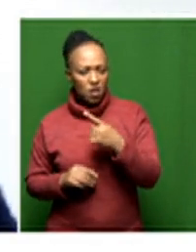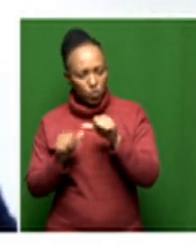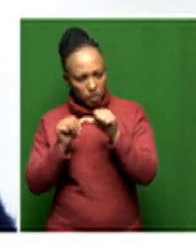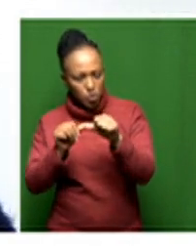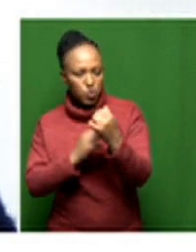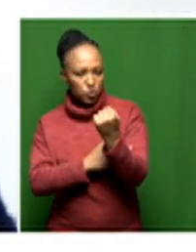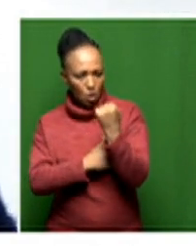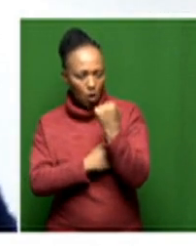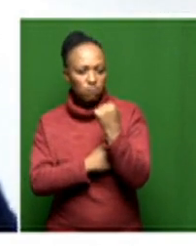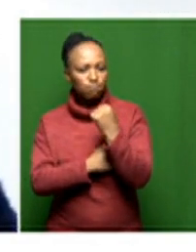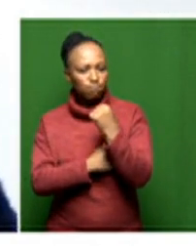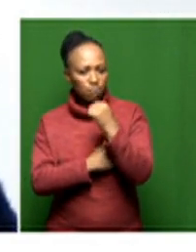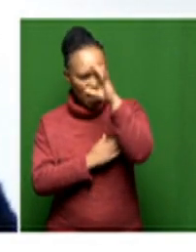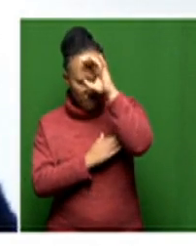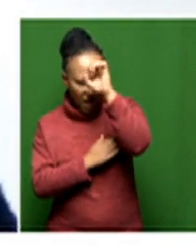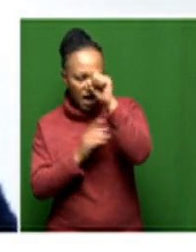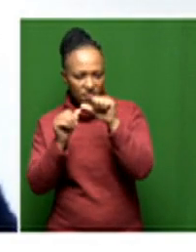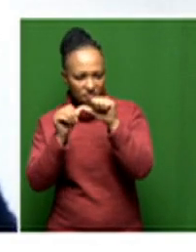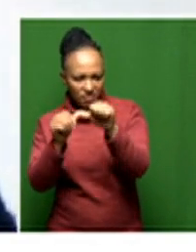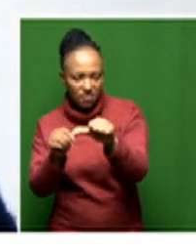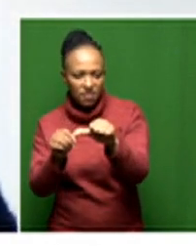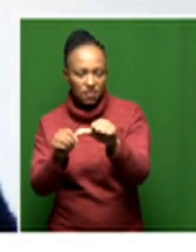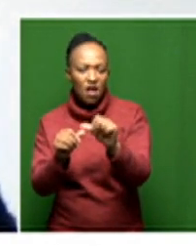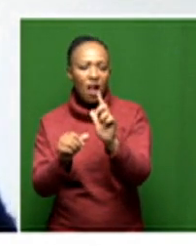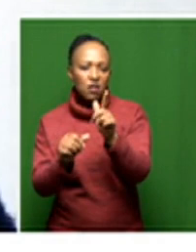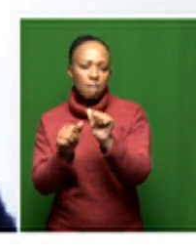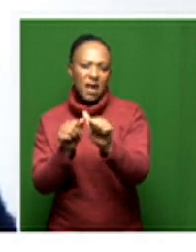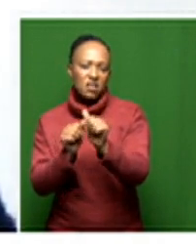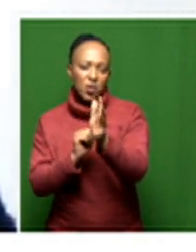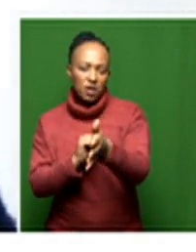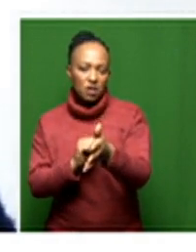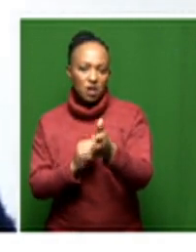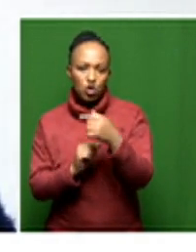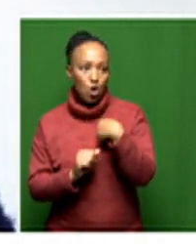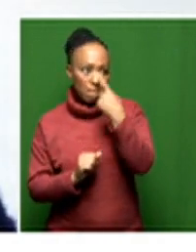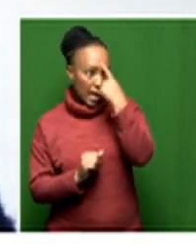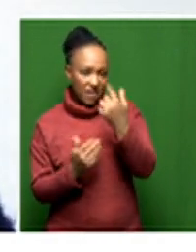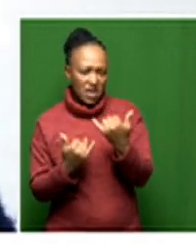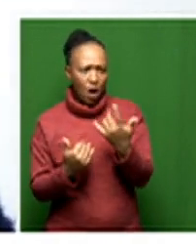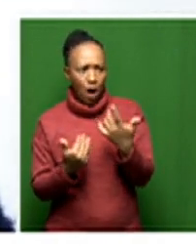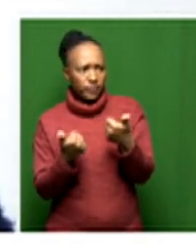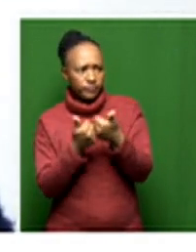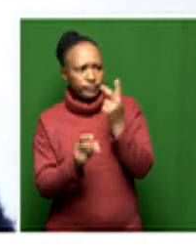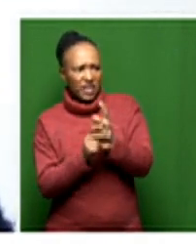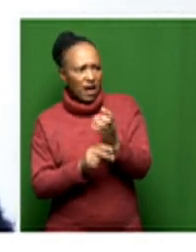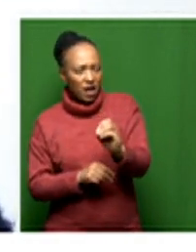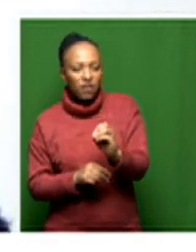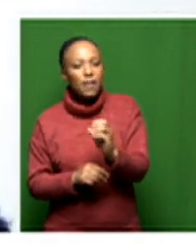strong keep the faith and it does get better you might not believe it but it really does get better